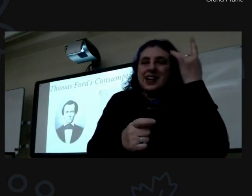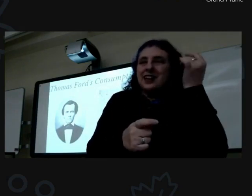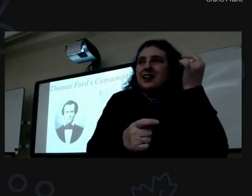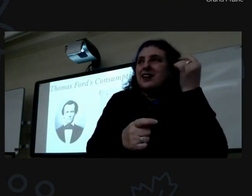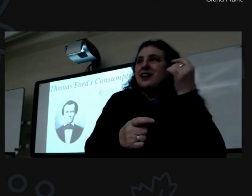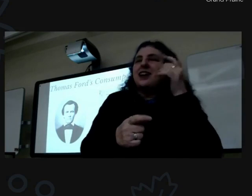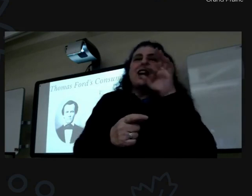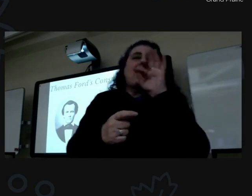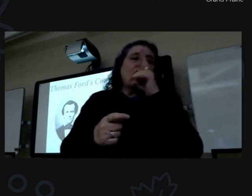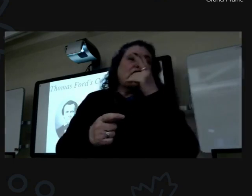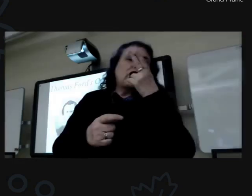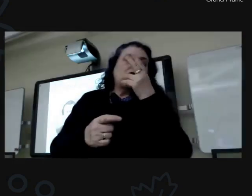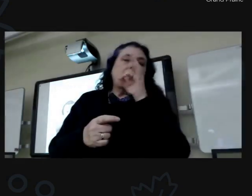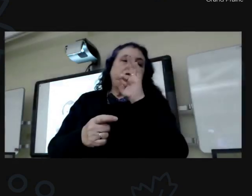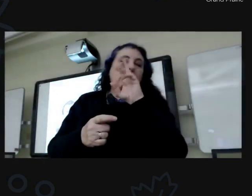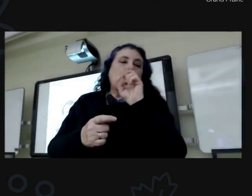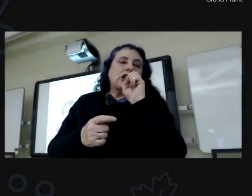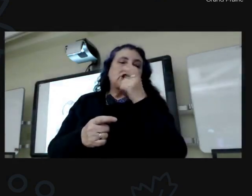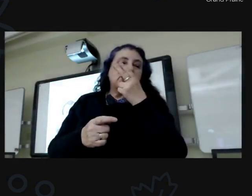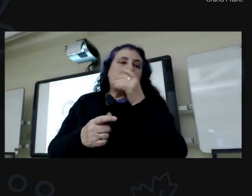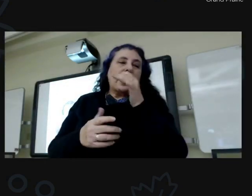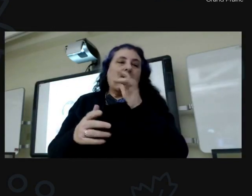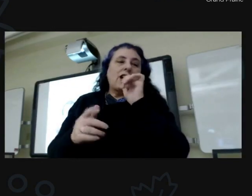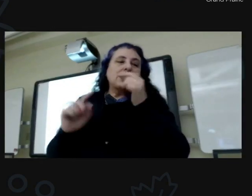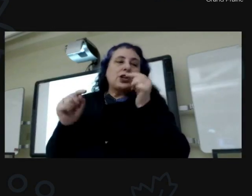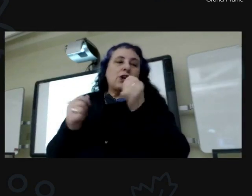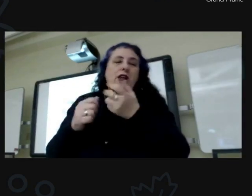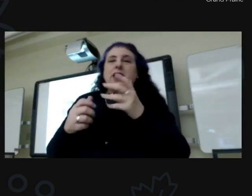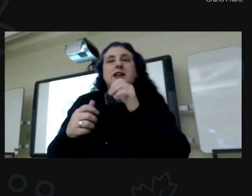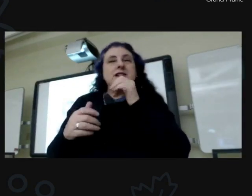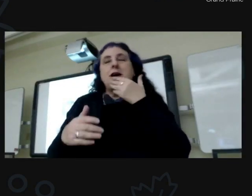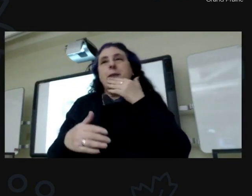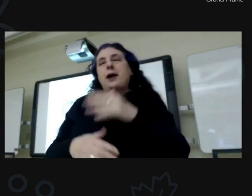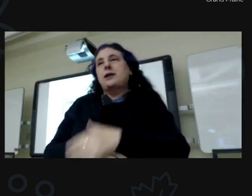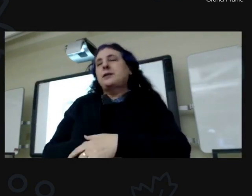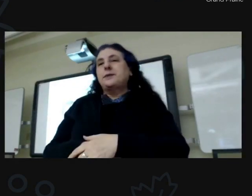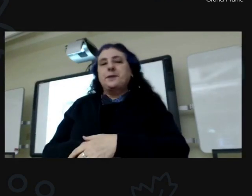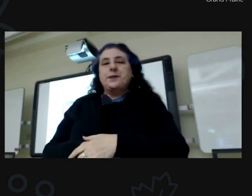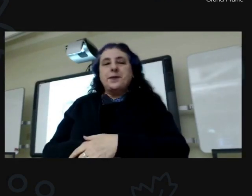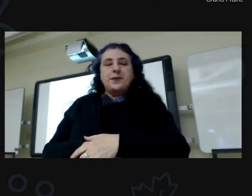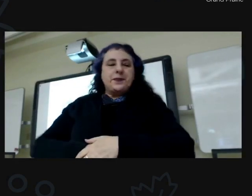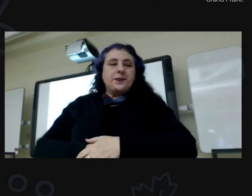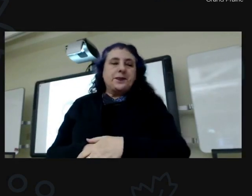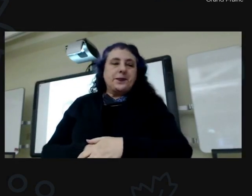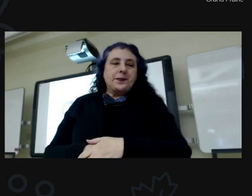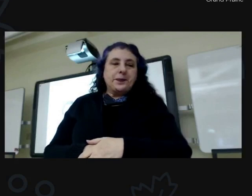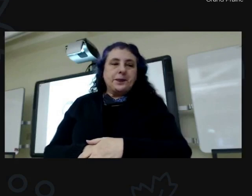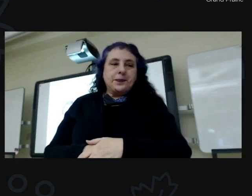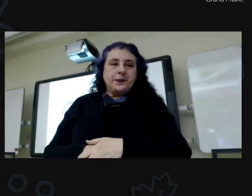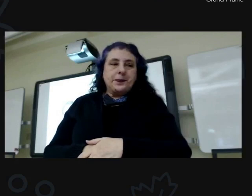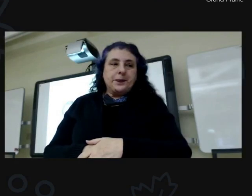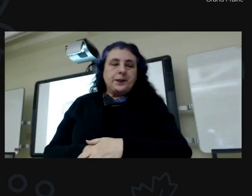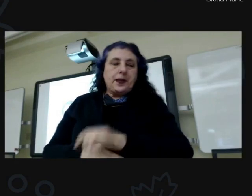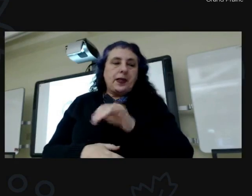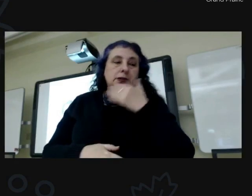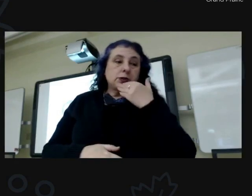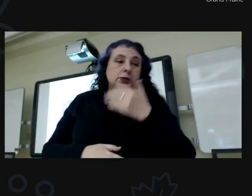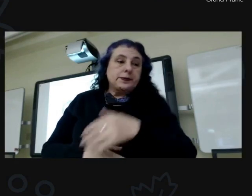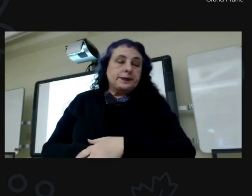The pressure doesn't hurt with anything, right? No. Yeah. It's not bad. Yeah. Okay.